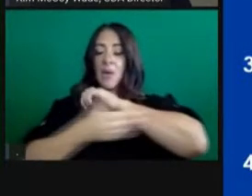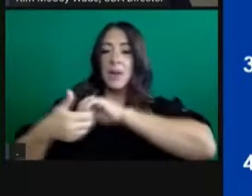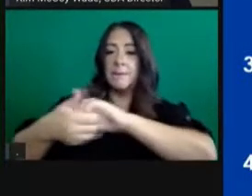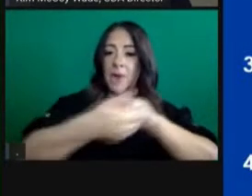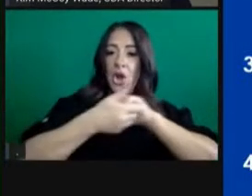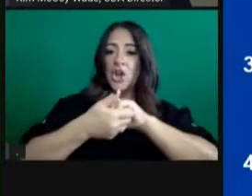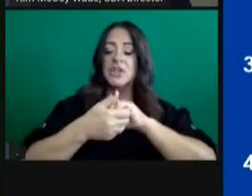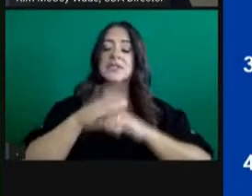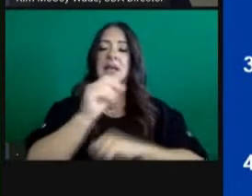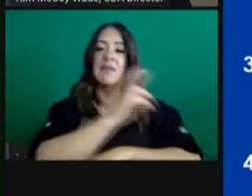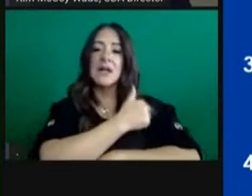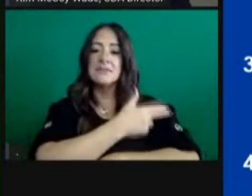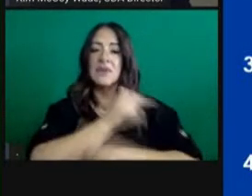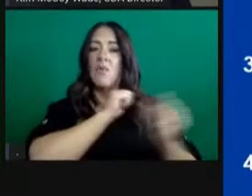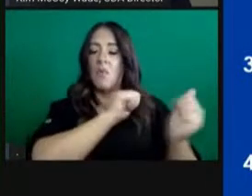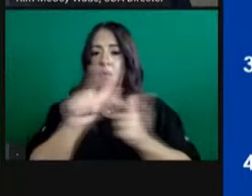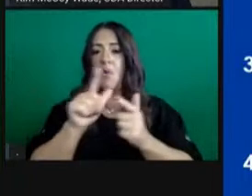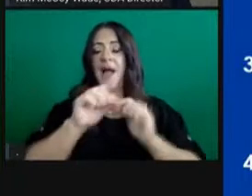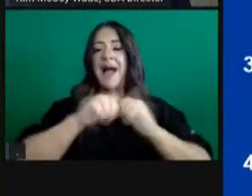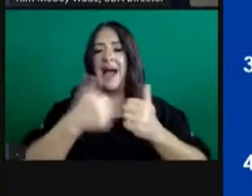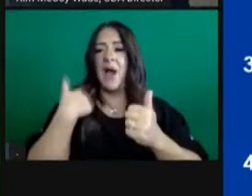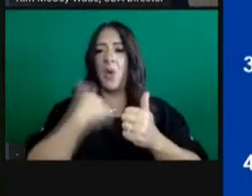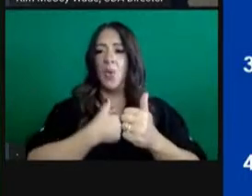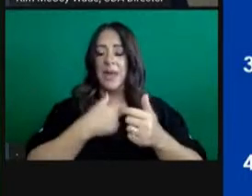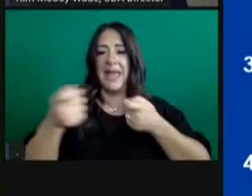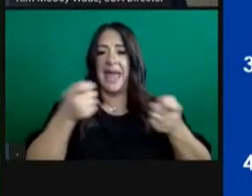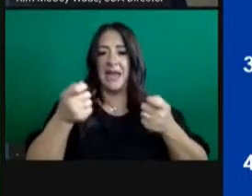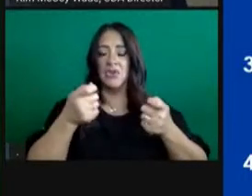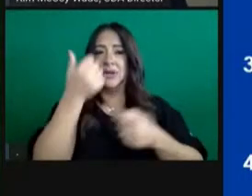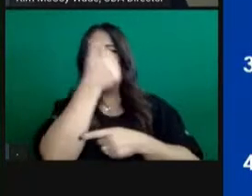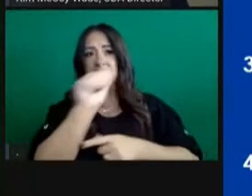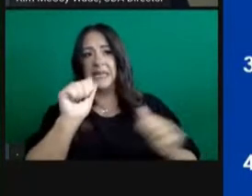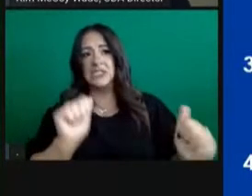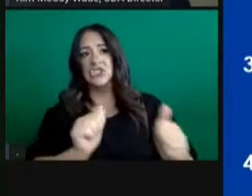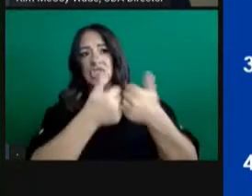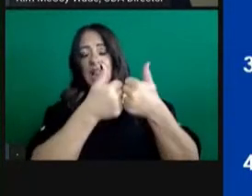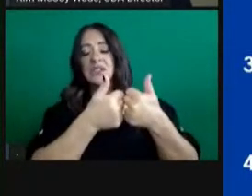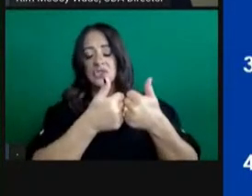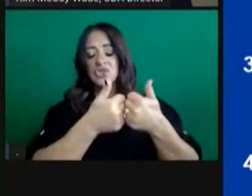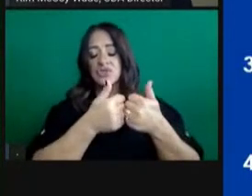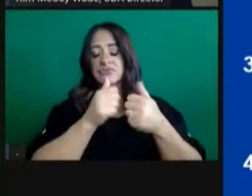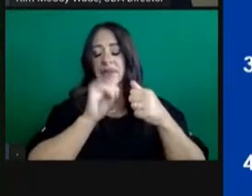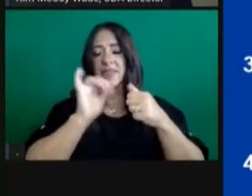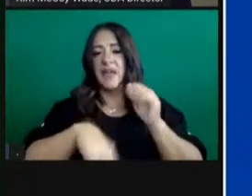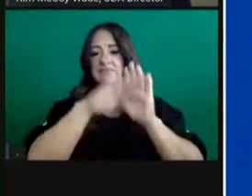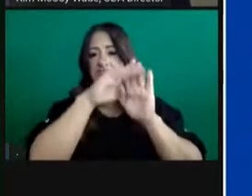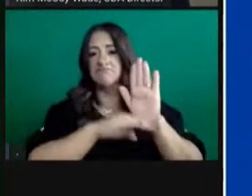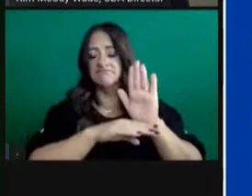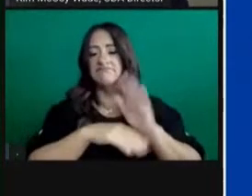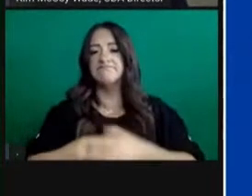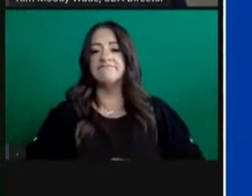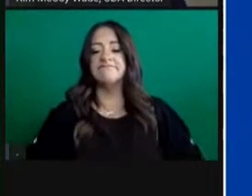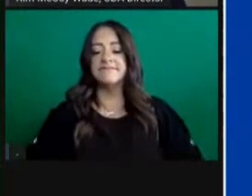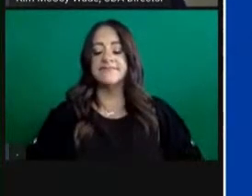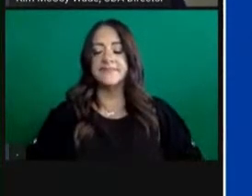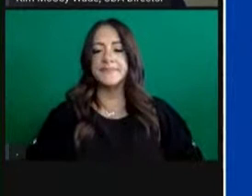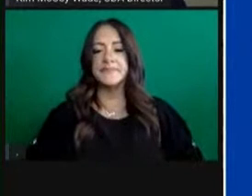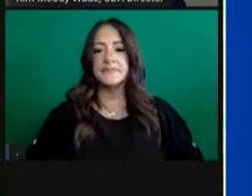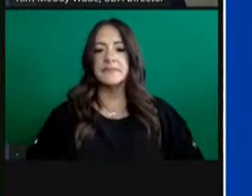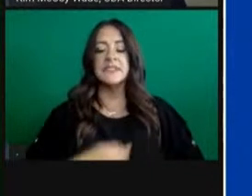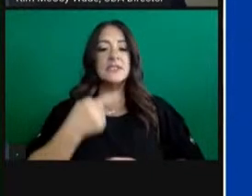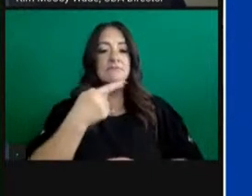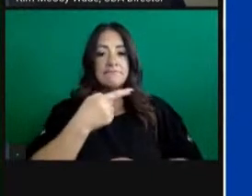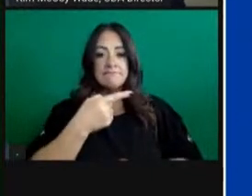do have the confidence about how we're navigating this very challenging situation. Next slide, please. So to do